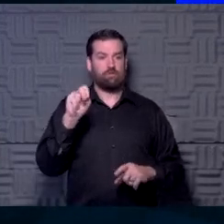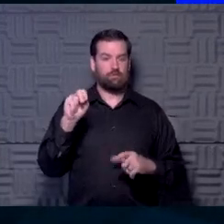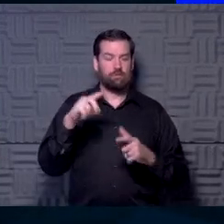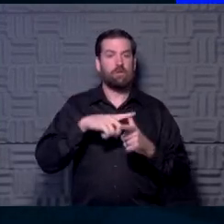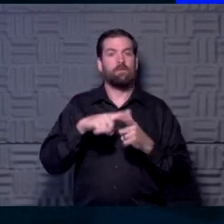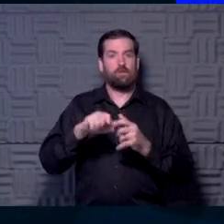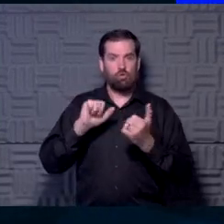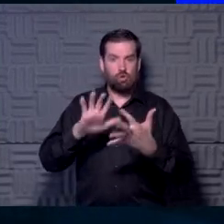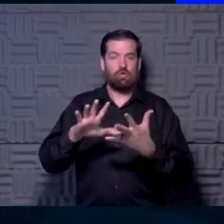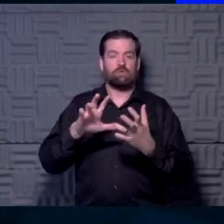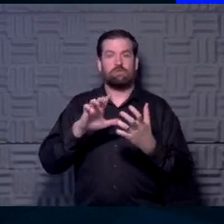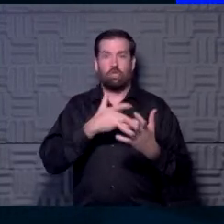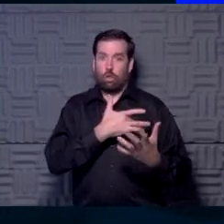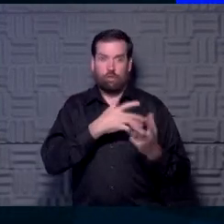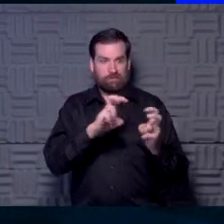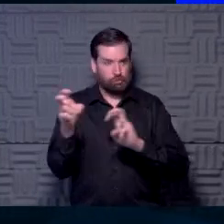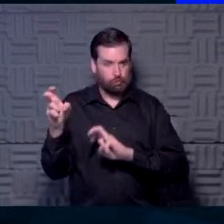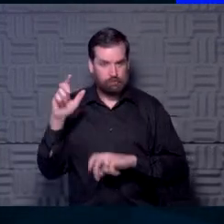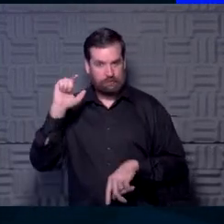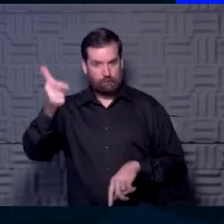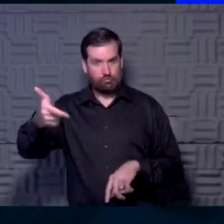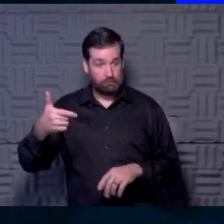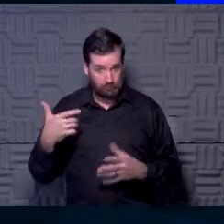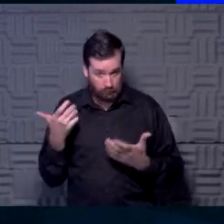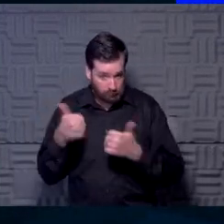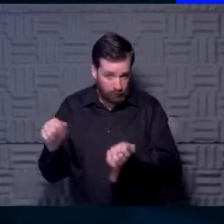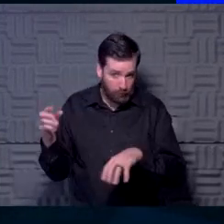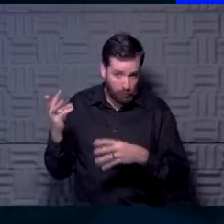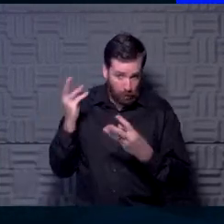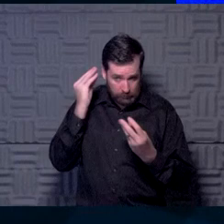sequelae. Do you have that concern? Thoughts about that?